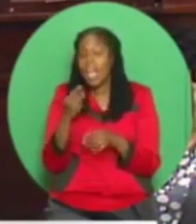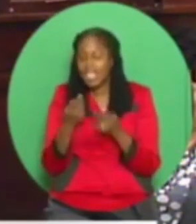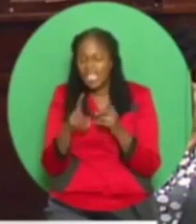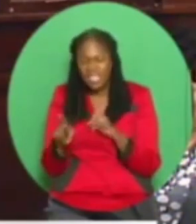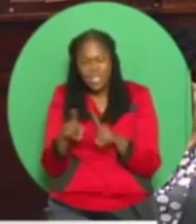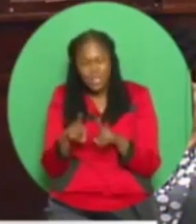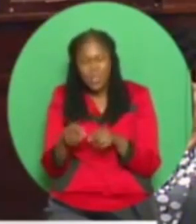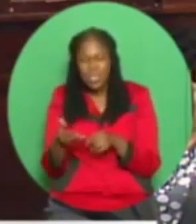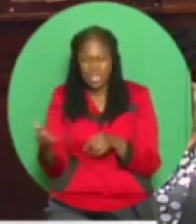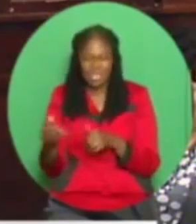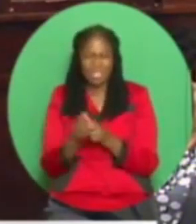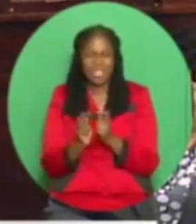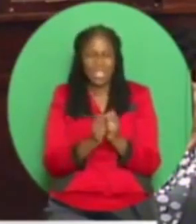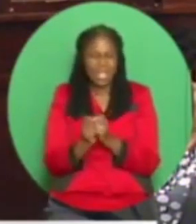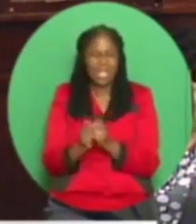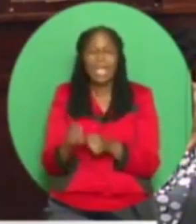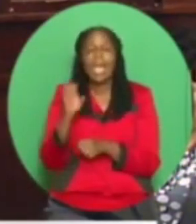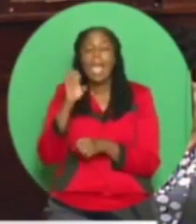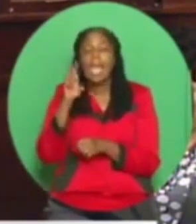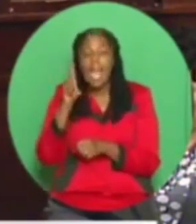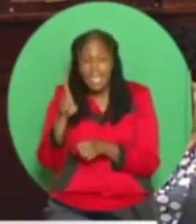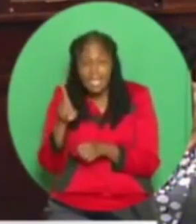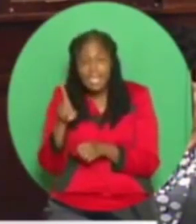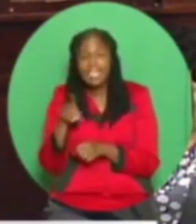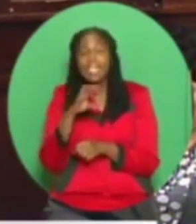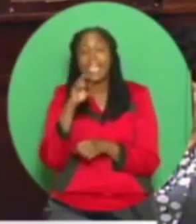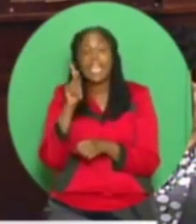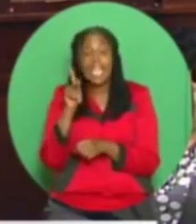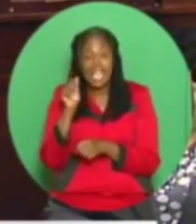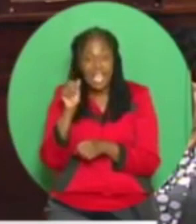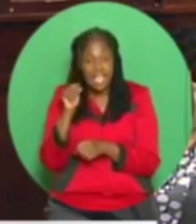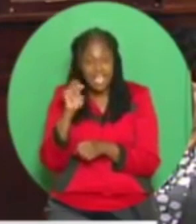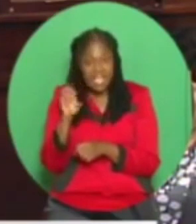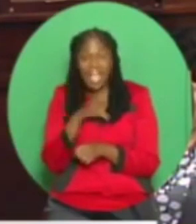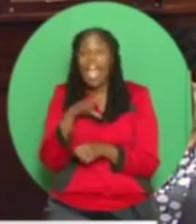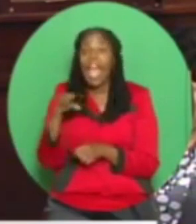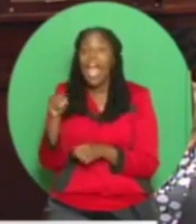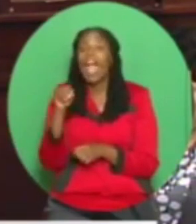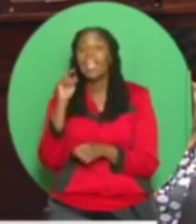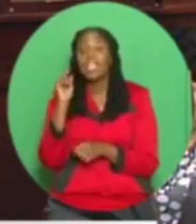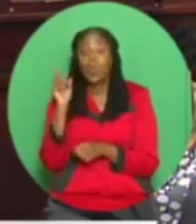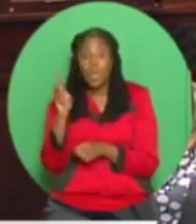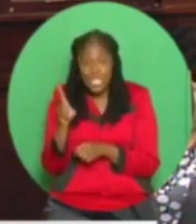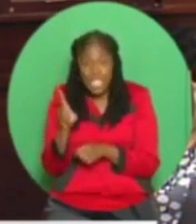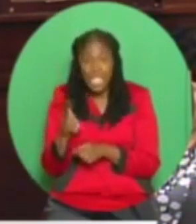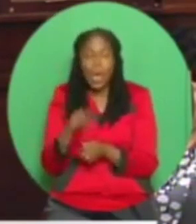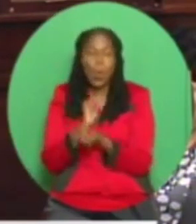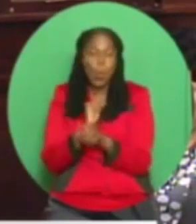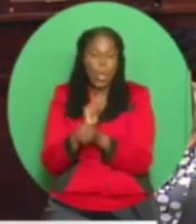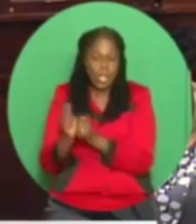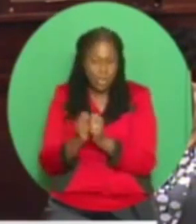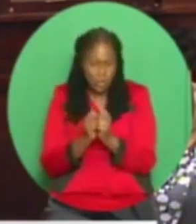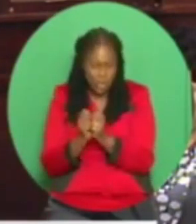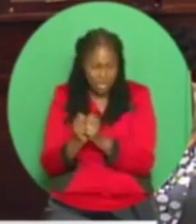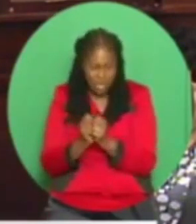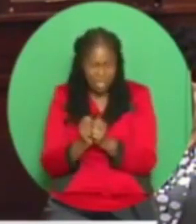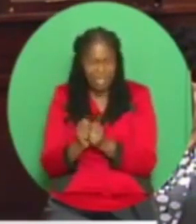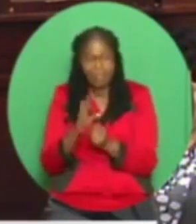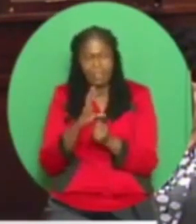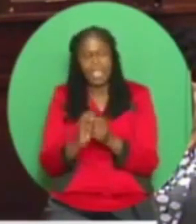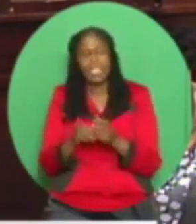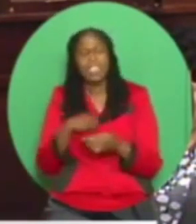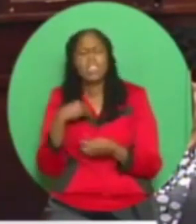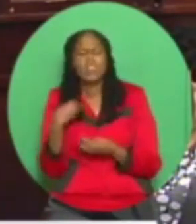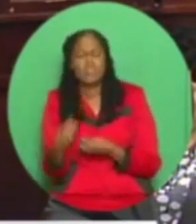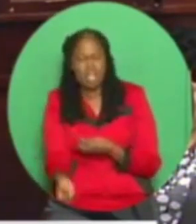Ed Cain and Dewiki Singh work together. Formula One is a real company. were transferring. There's a wire transfer here. Now,